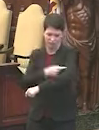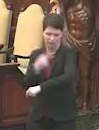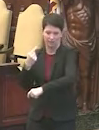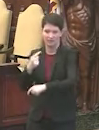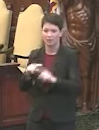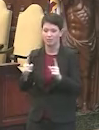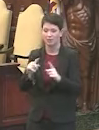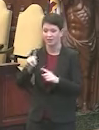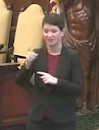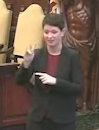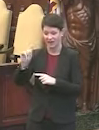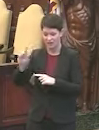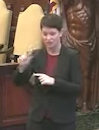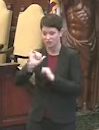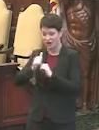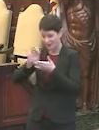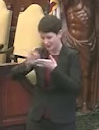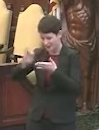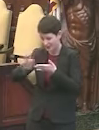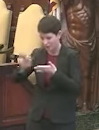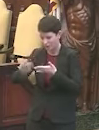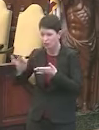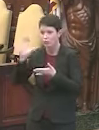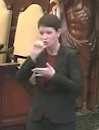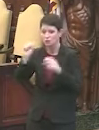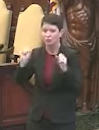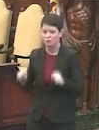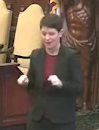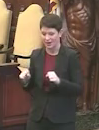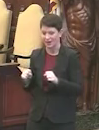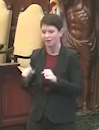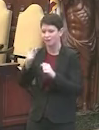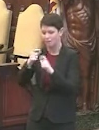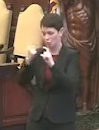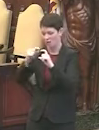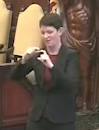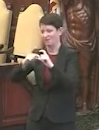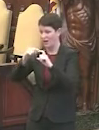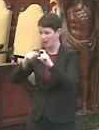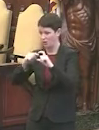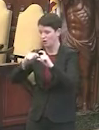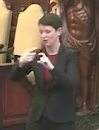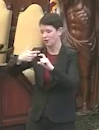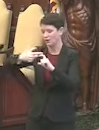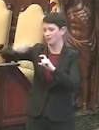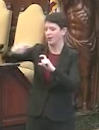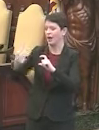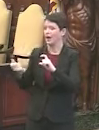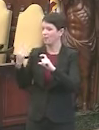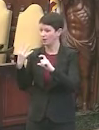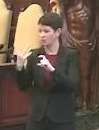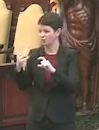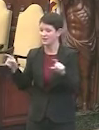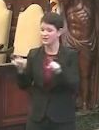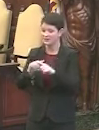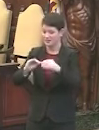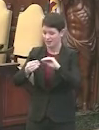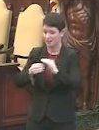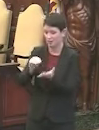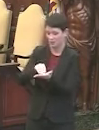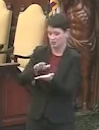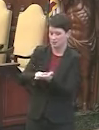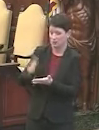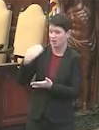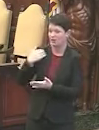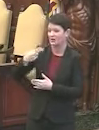the Pfizer doses are counted, it's assuming that you can get that many doses out of that vial. So even though the same vials, if the numbers we're recording are